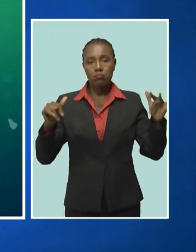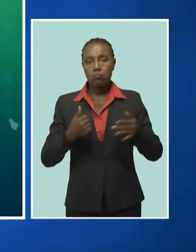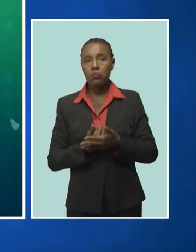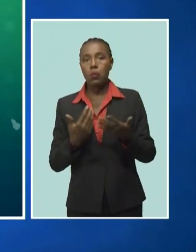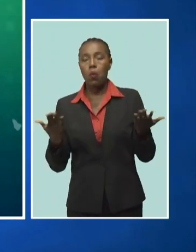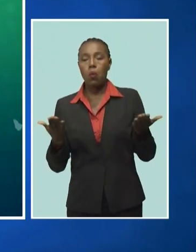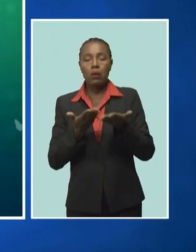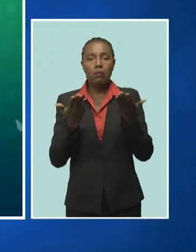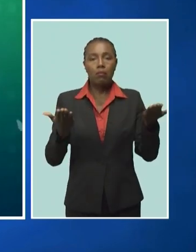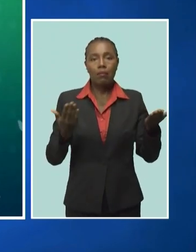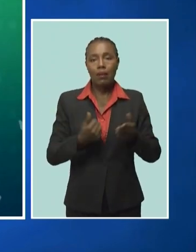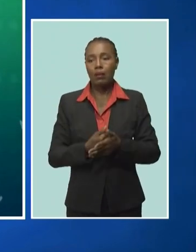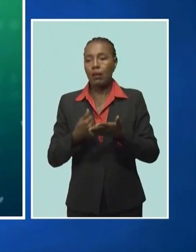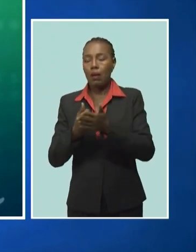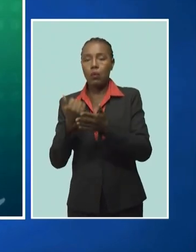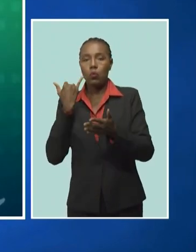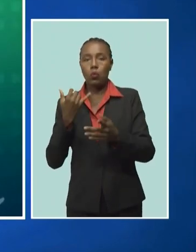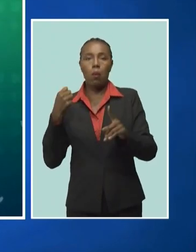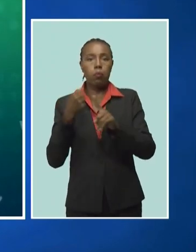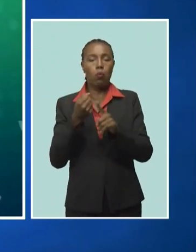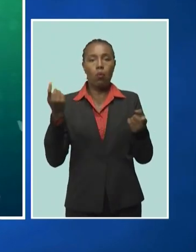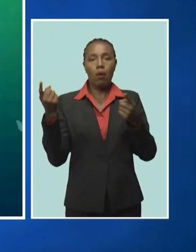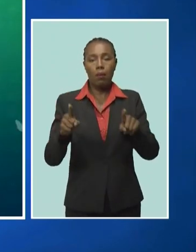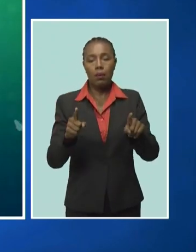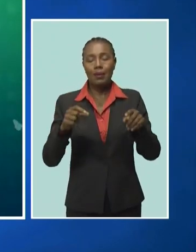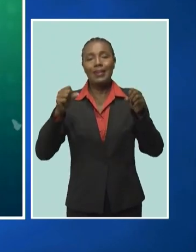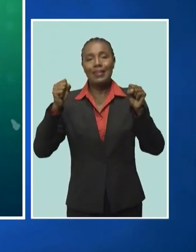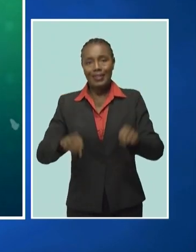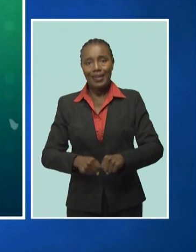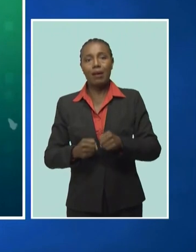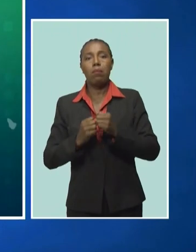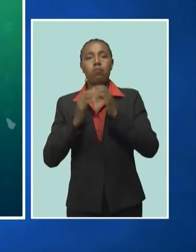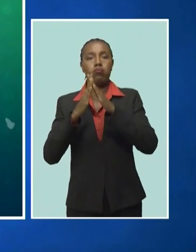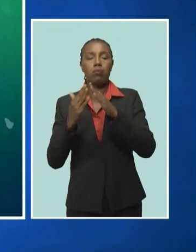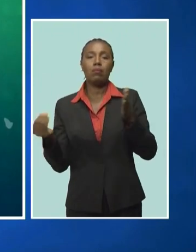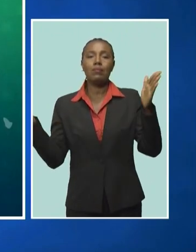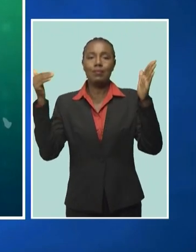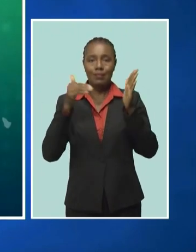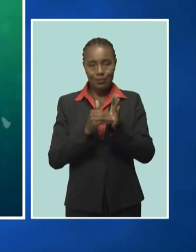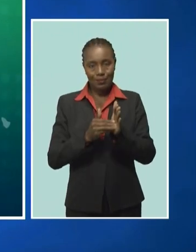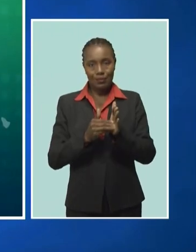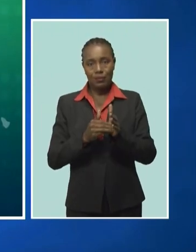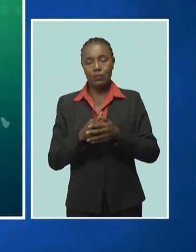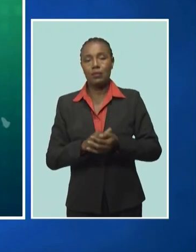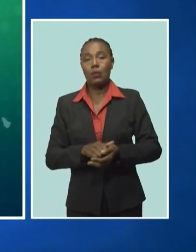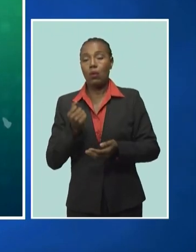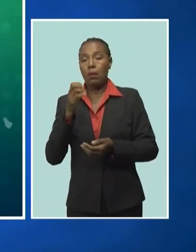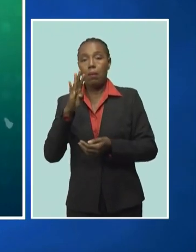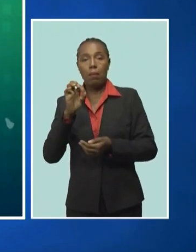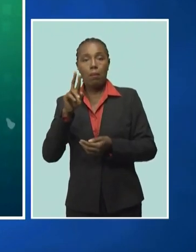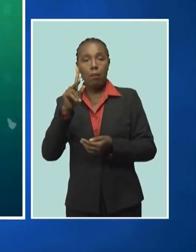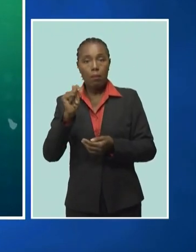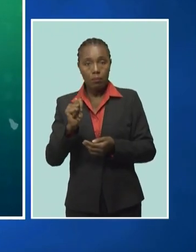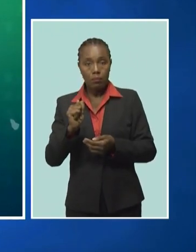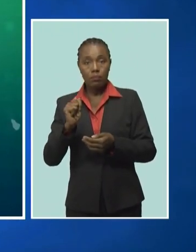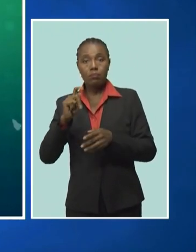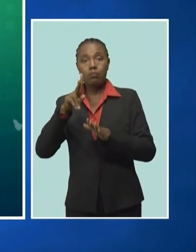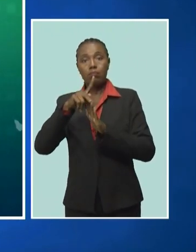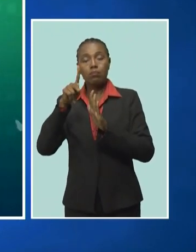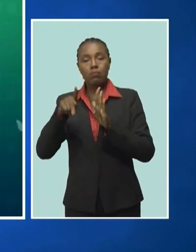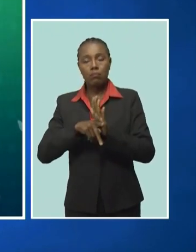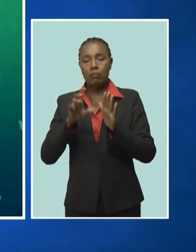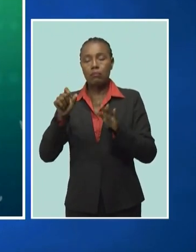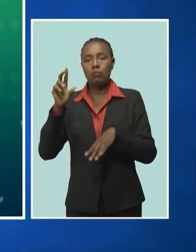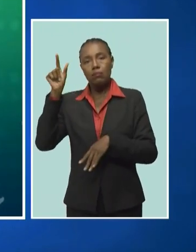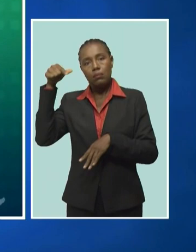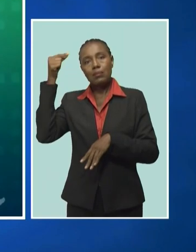shock comes, we can recover. We've said that under the BIRT program, we need government stepping